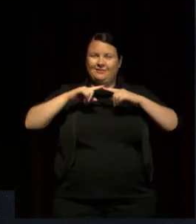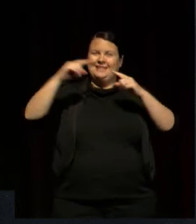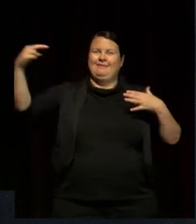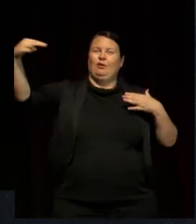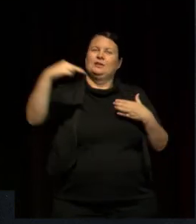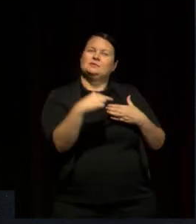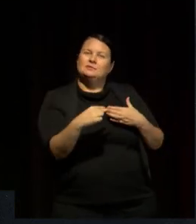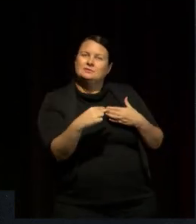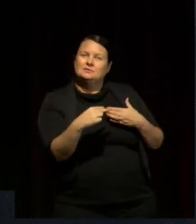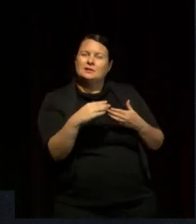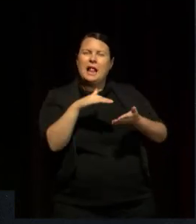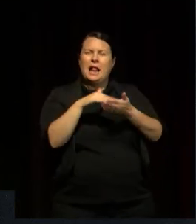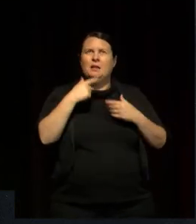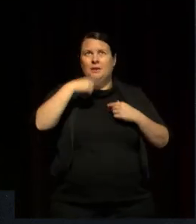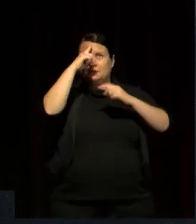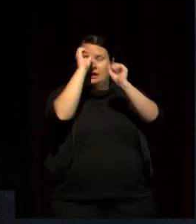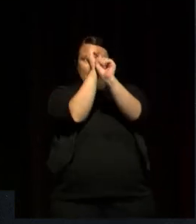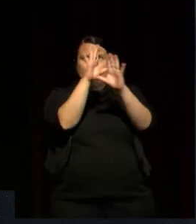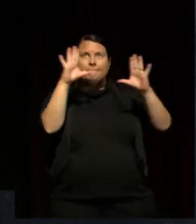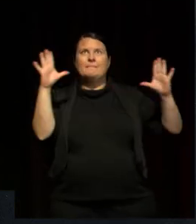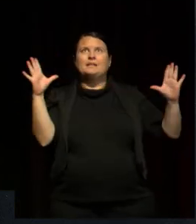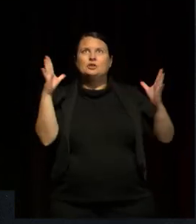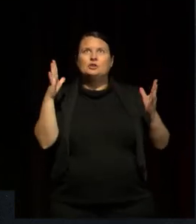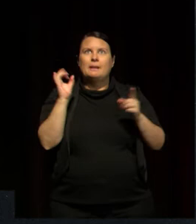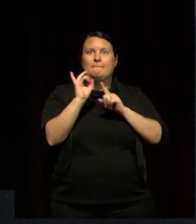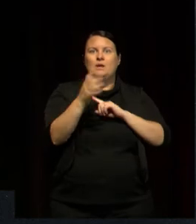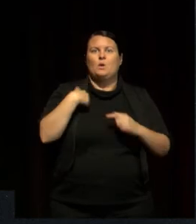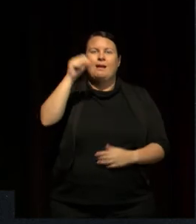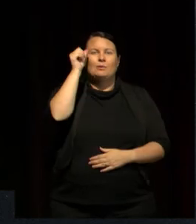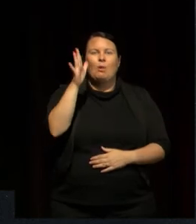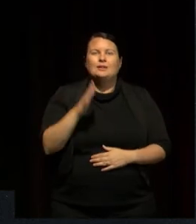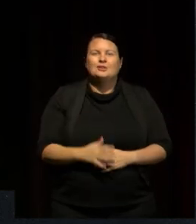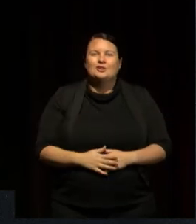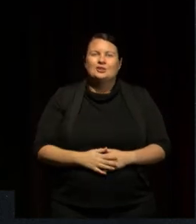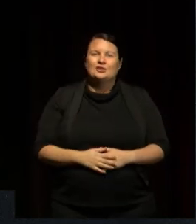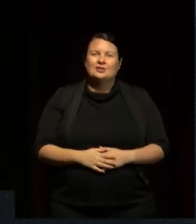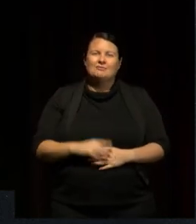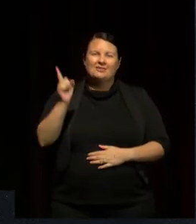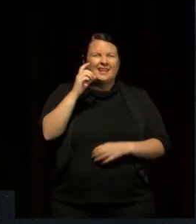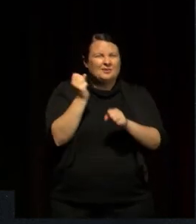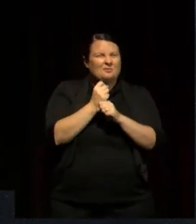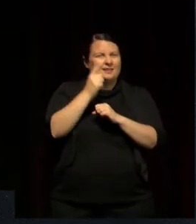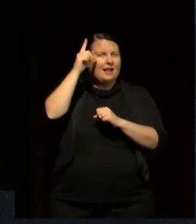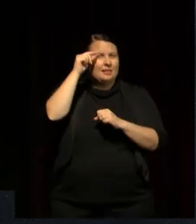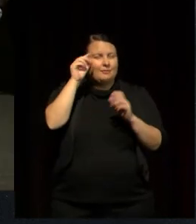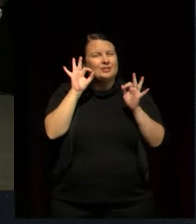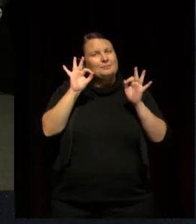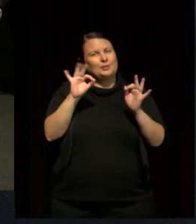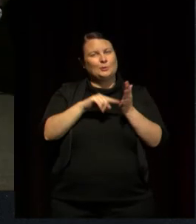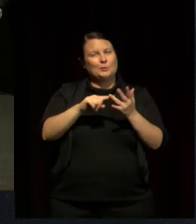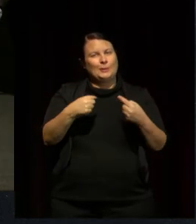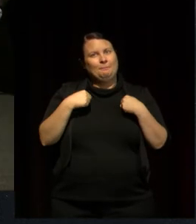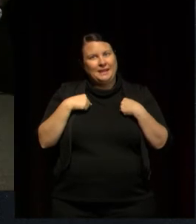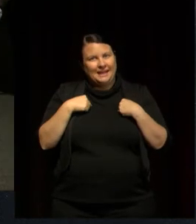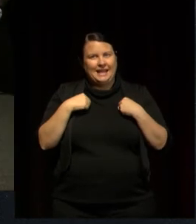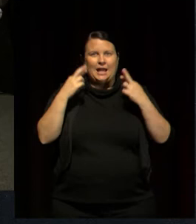the same time as helping us imagine beyond ourselves. These are things that make libraries special to me, and I hope